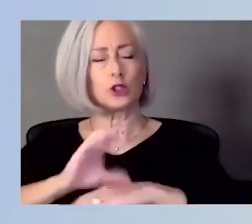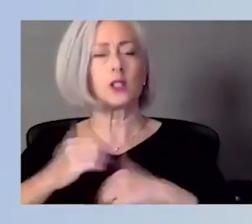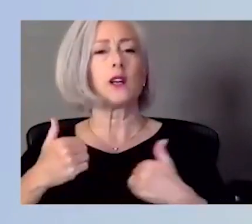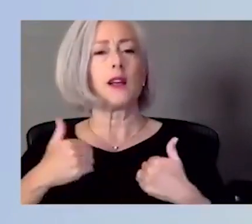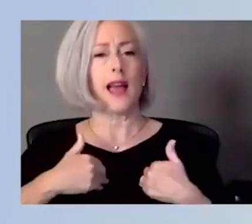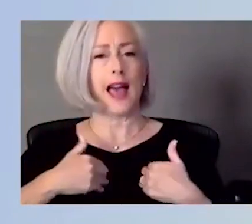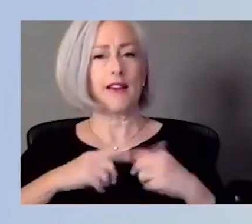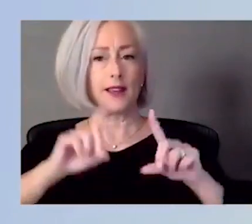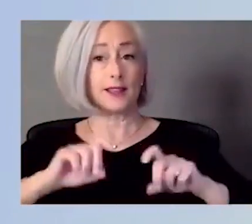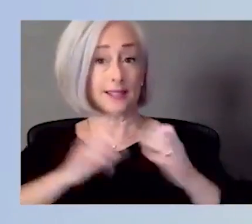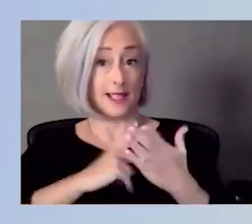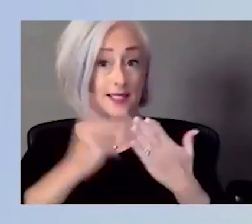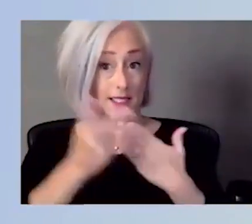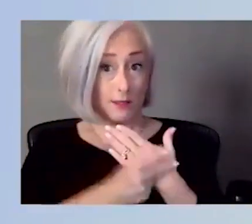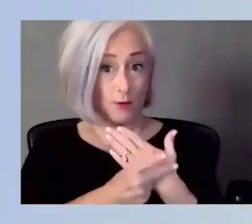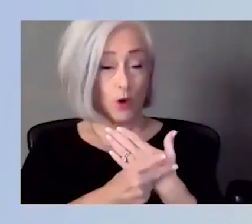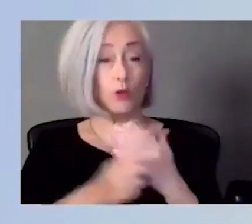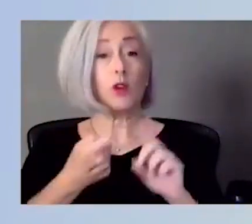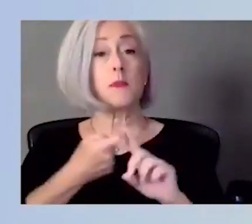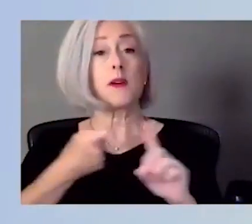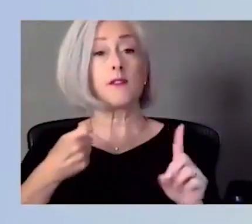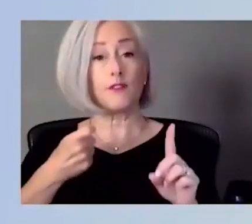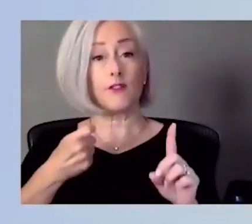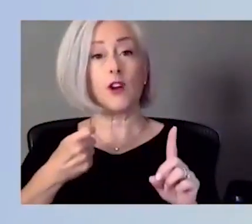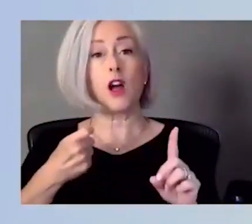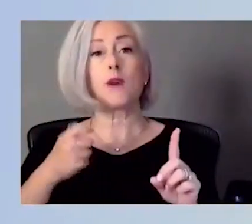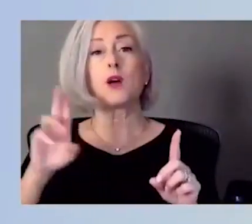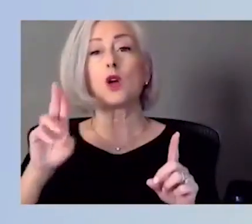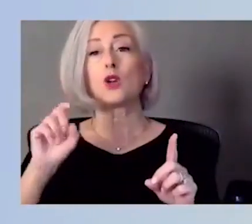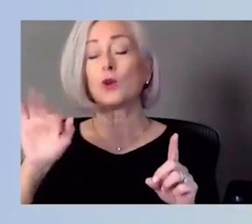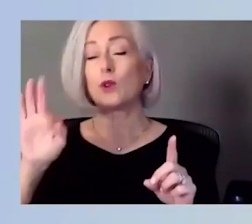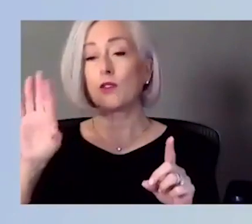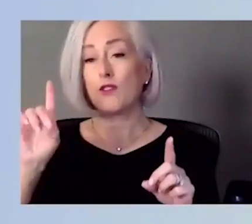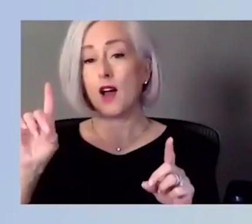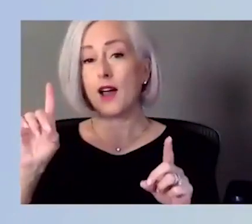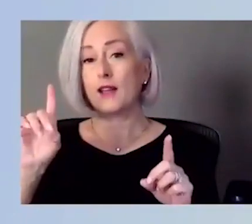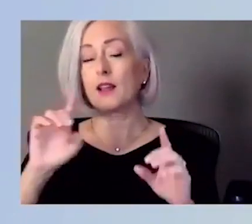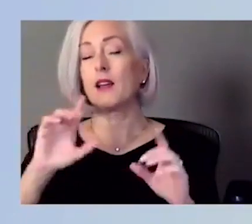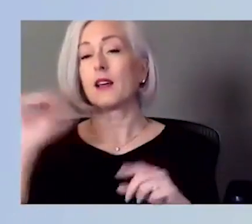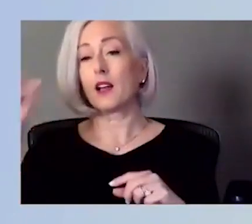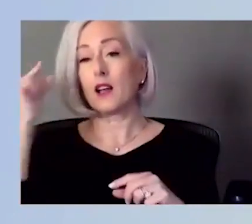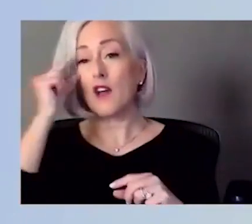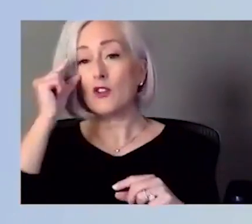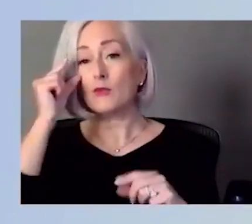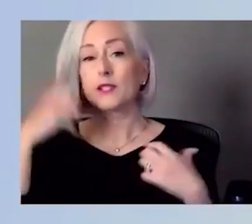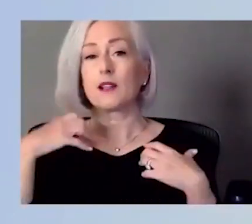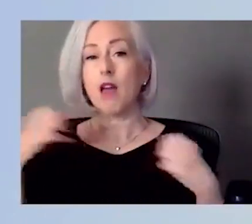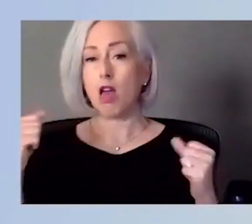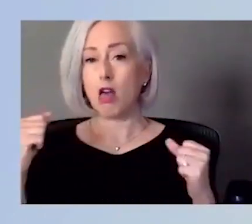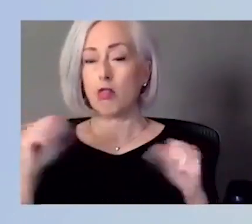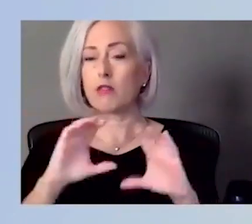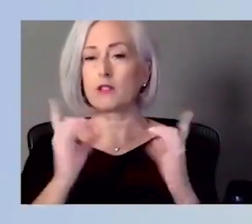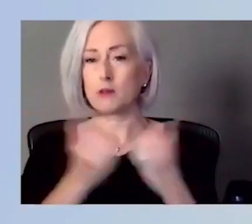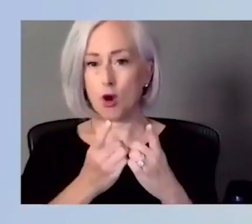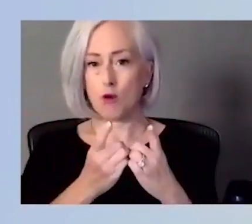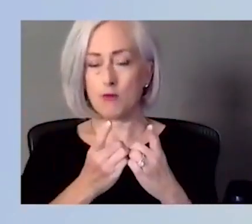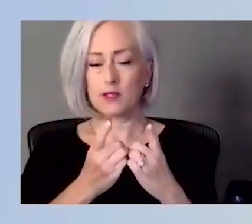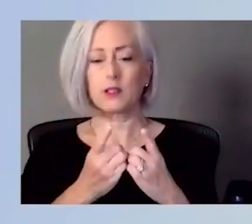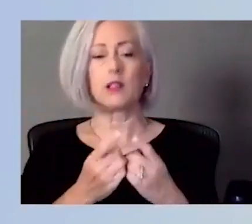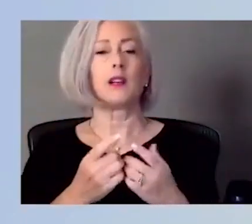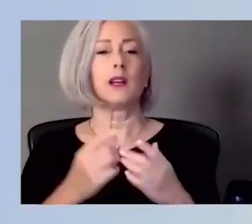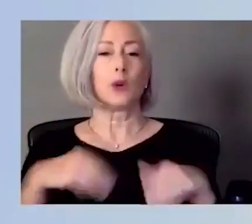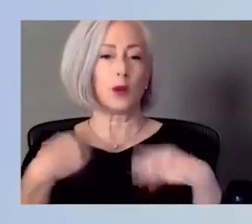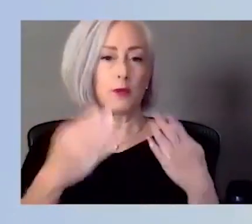was, uh, hosted by the, uh, unified government health department. Uh, we continue, we provided vaccines. We had a